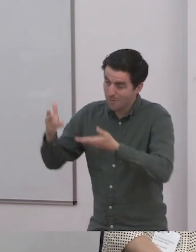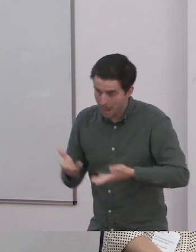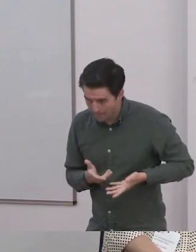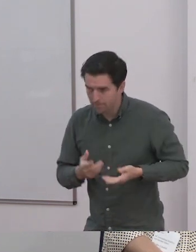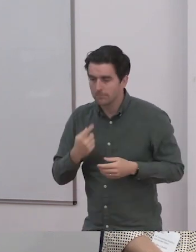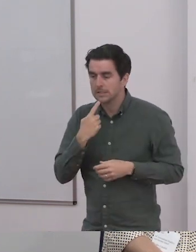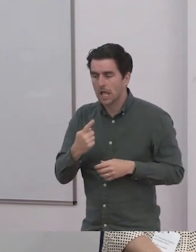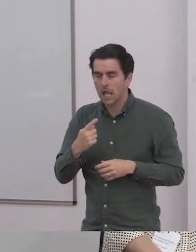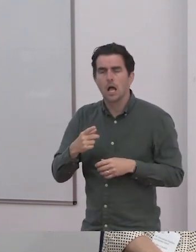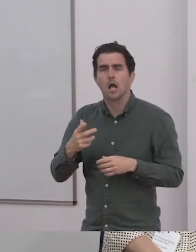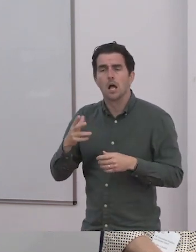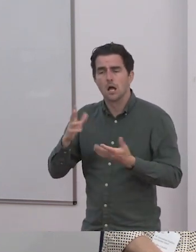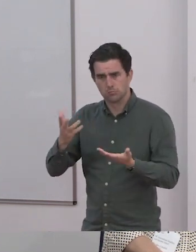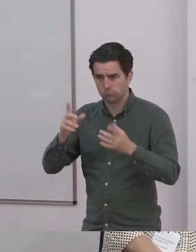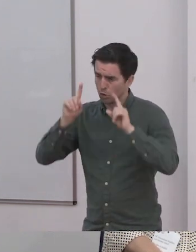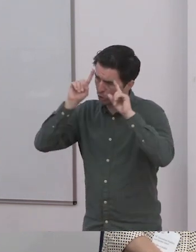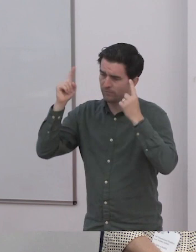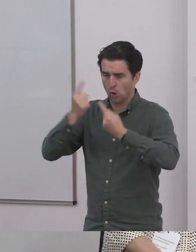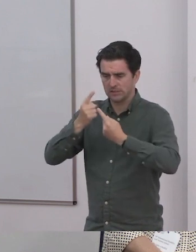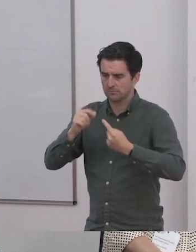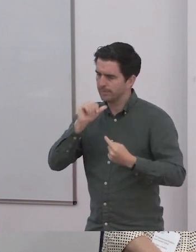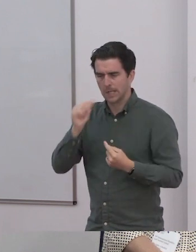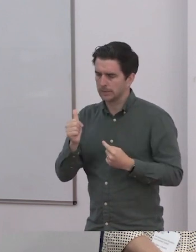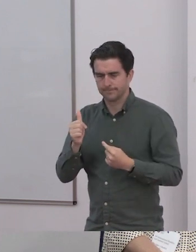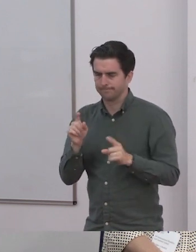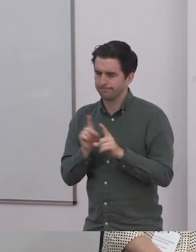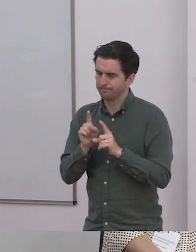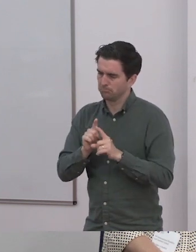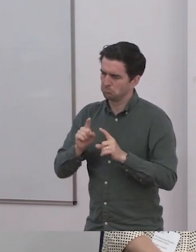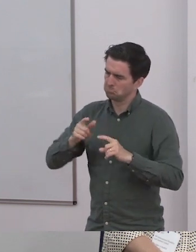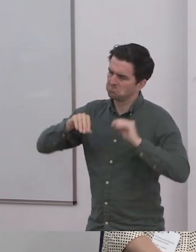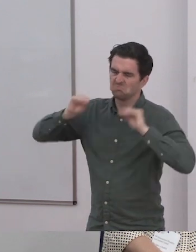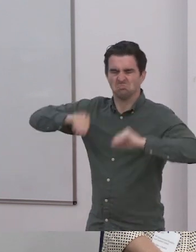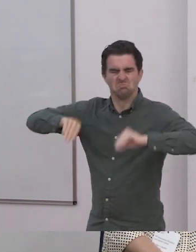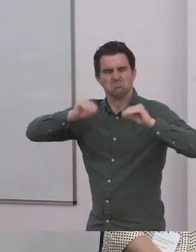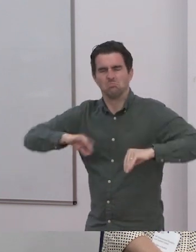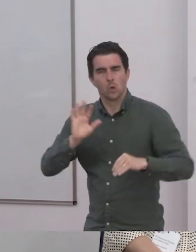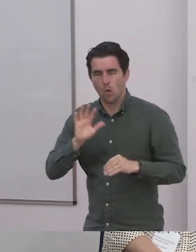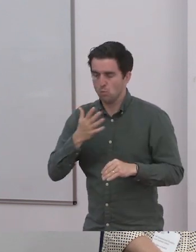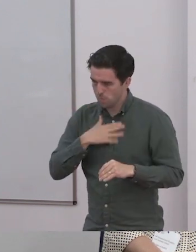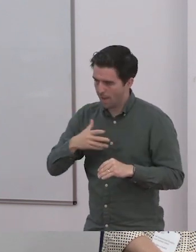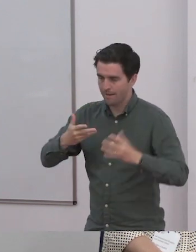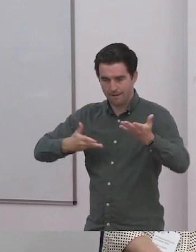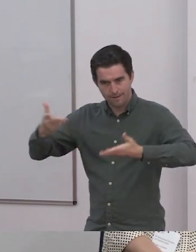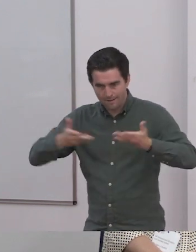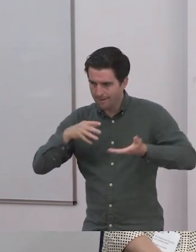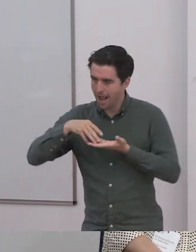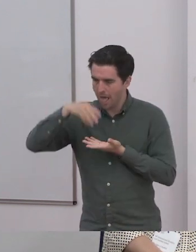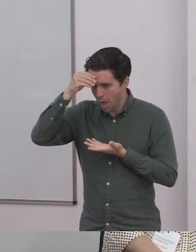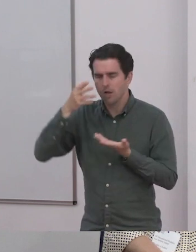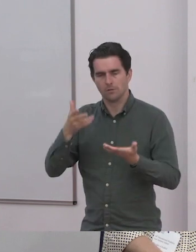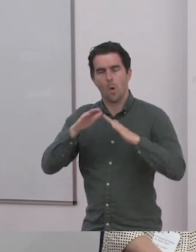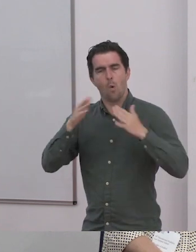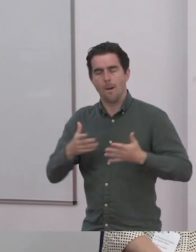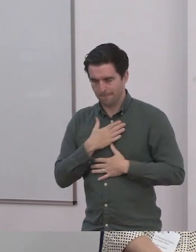And that's what our home has been. Me and my husband have learned. Our kids teach us things